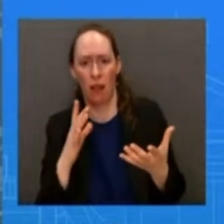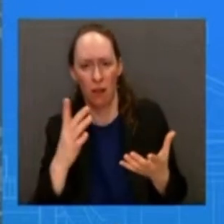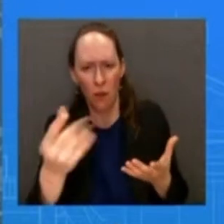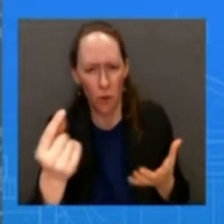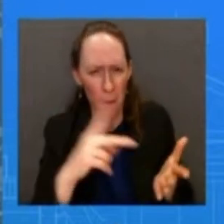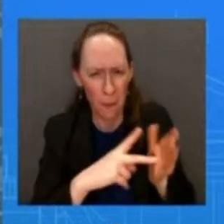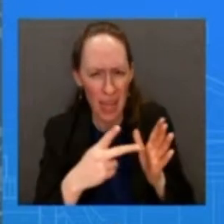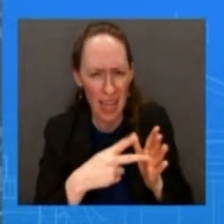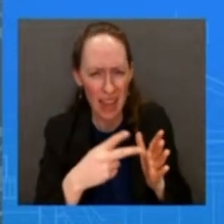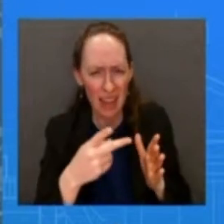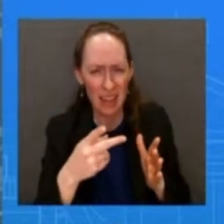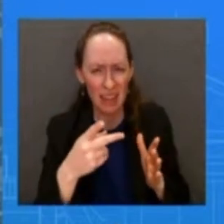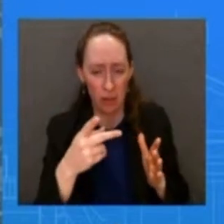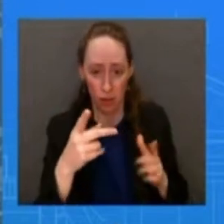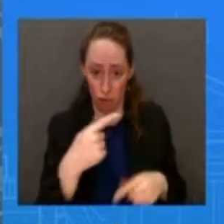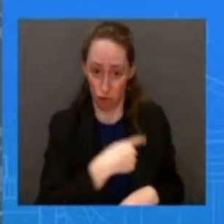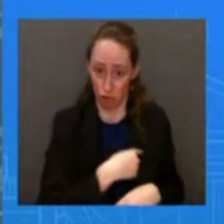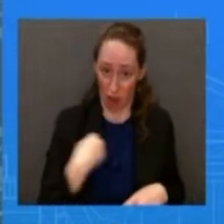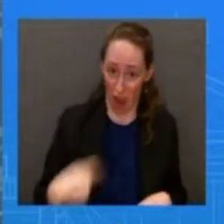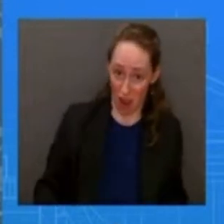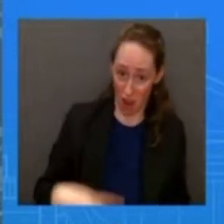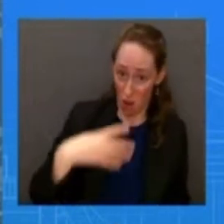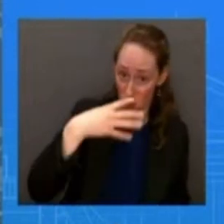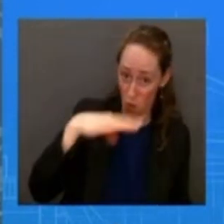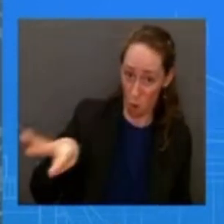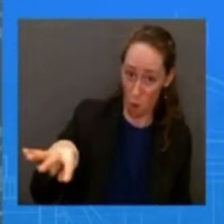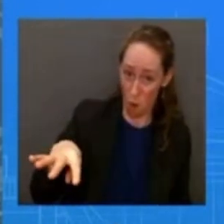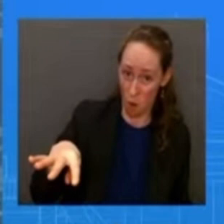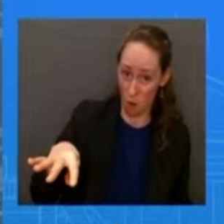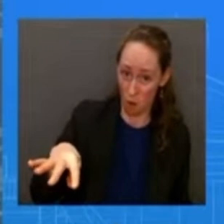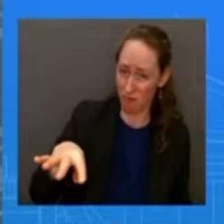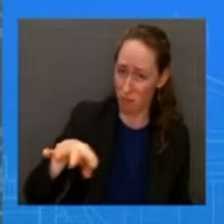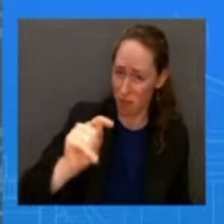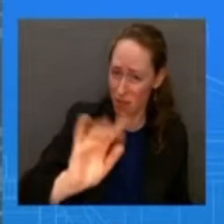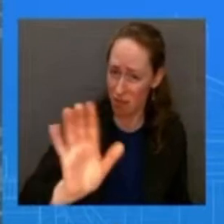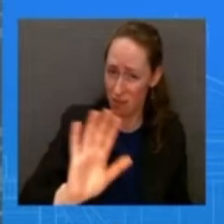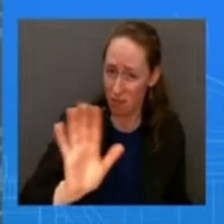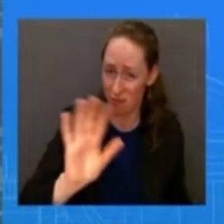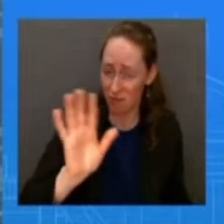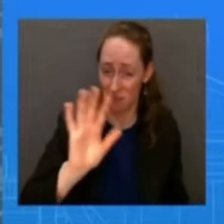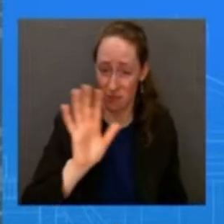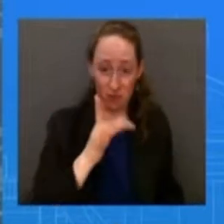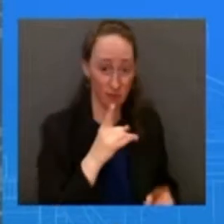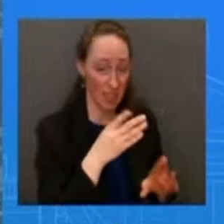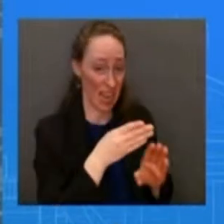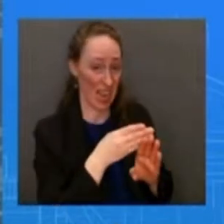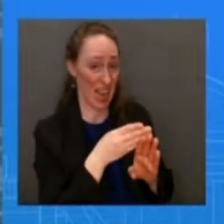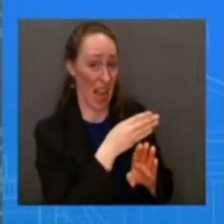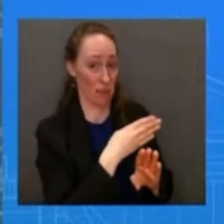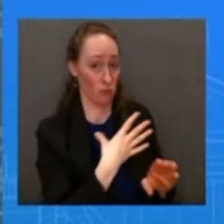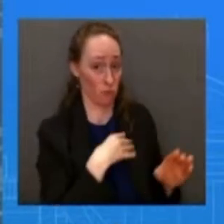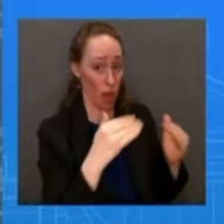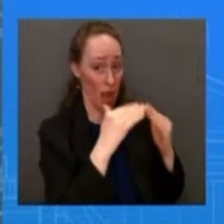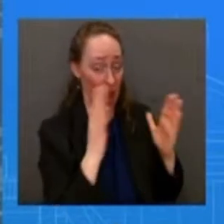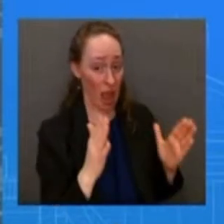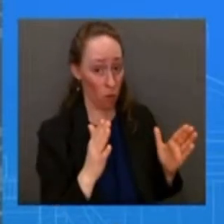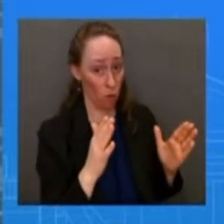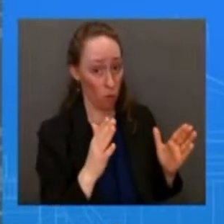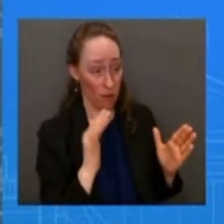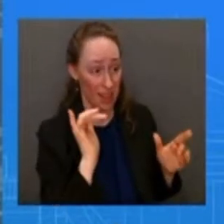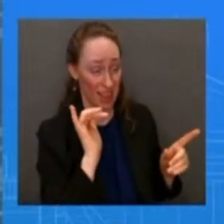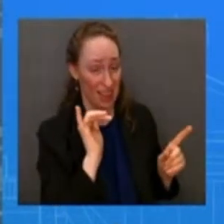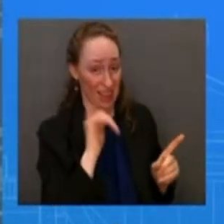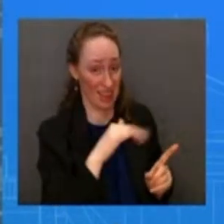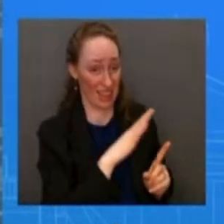previous administration's phase one deal it's their deal right let's not forget that it's not ours it's theirs uh did not uh did not